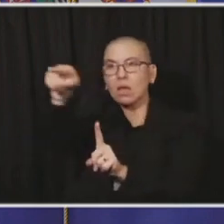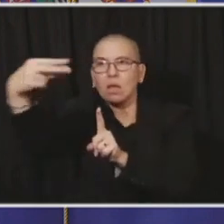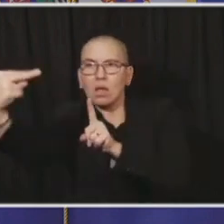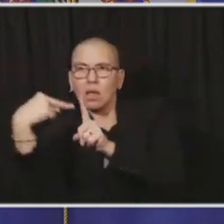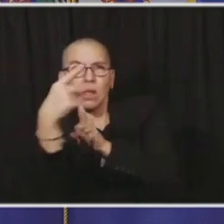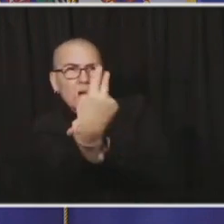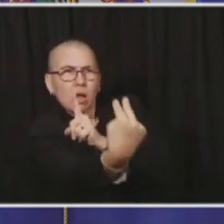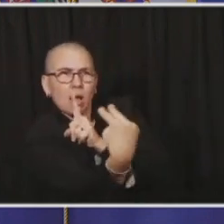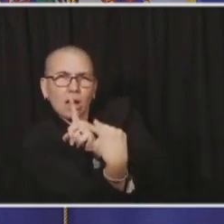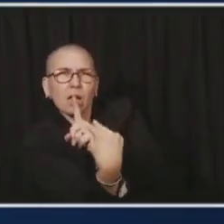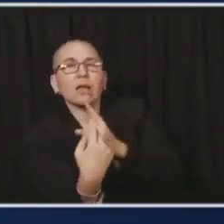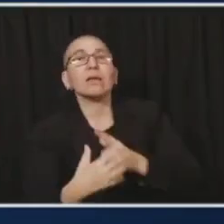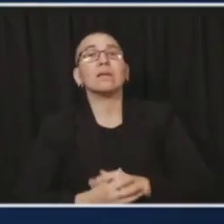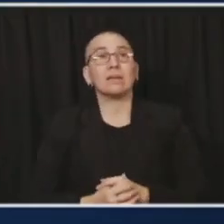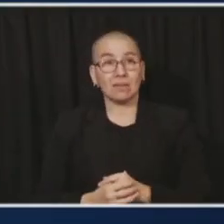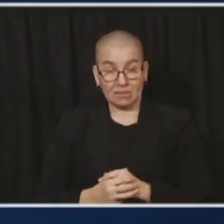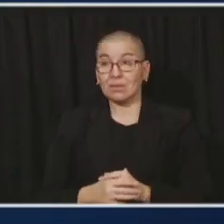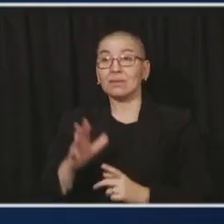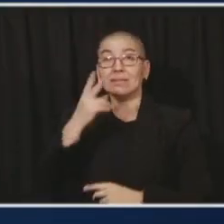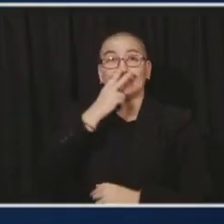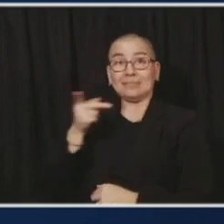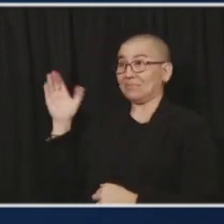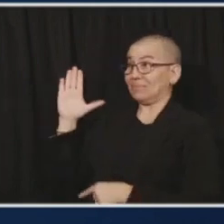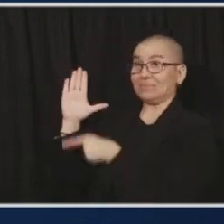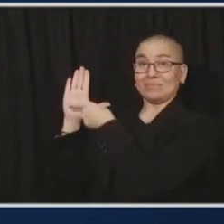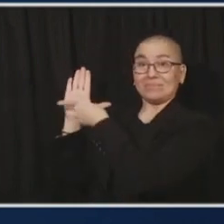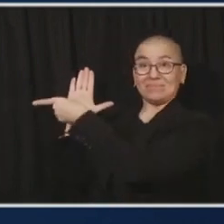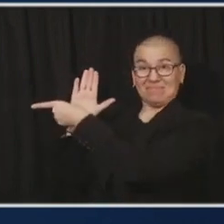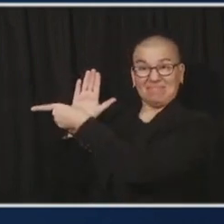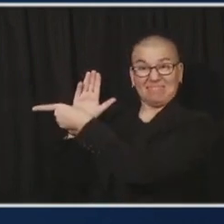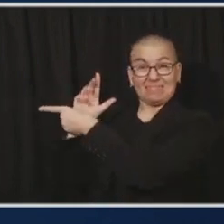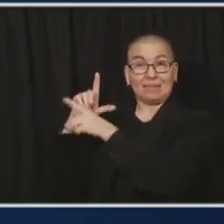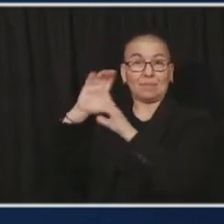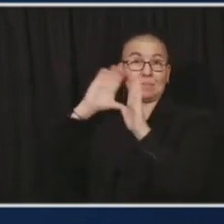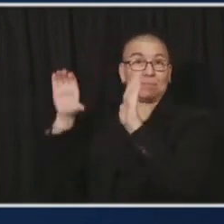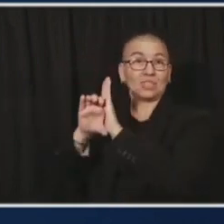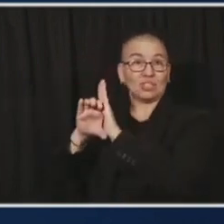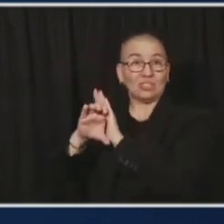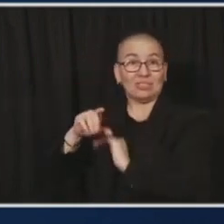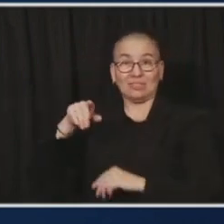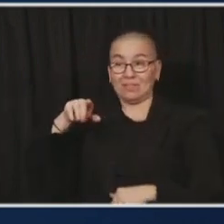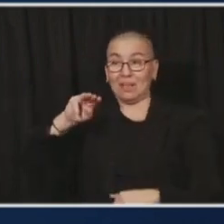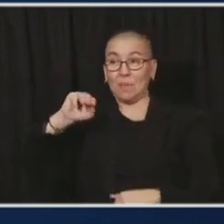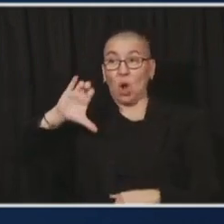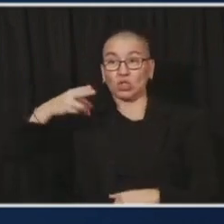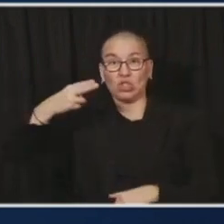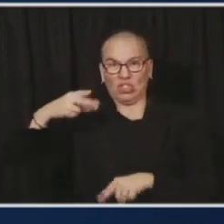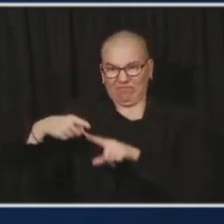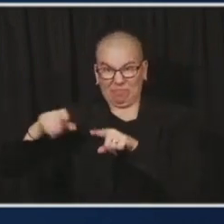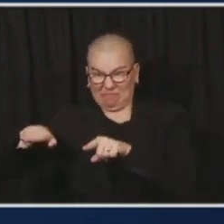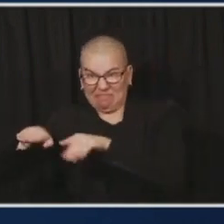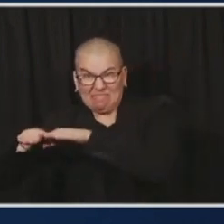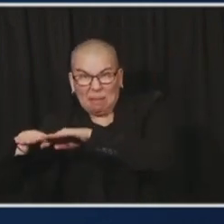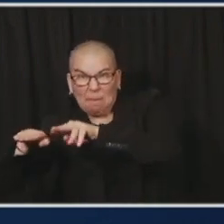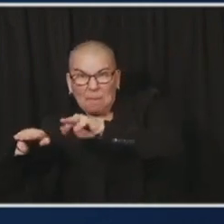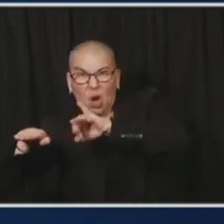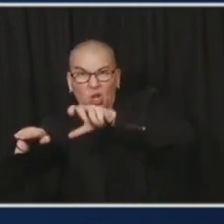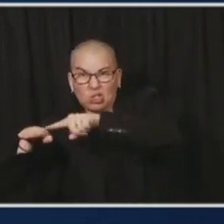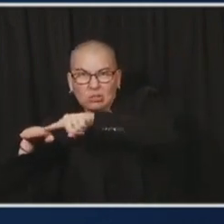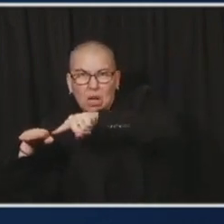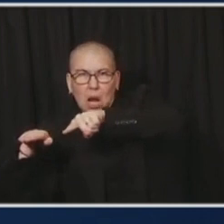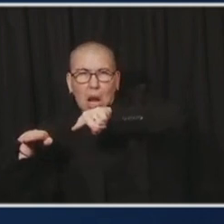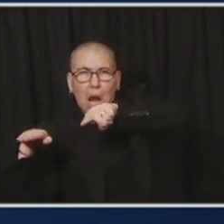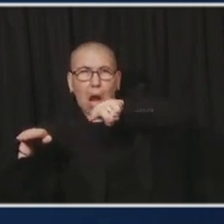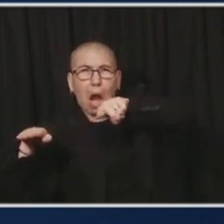on the left side with March. That little bump you see is what we thought at the time was a major May